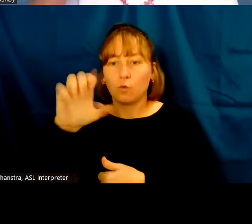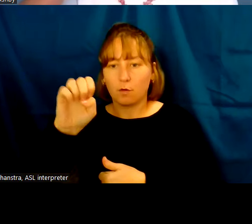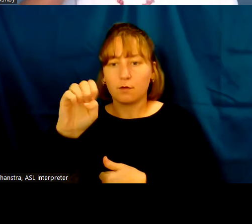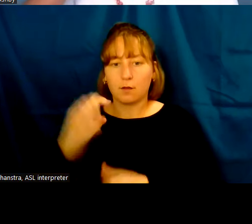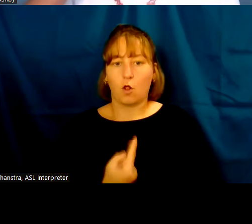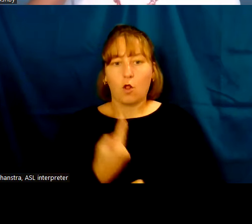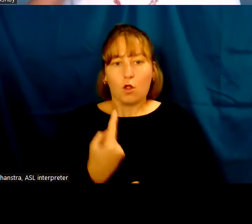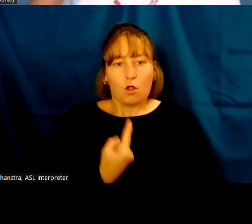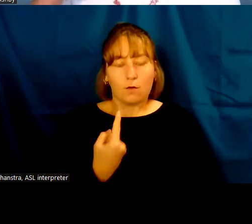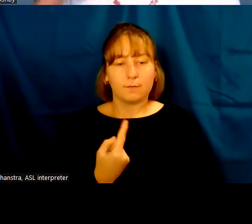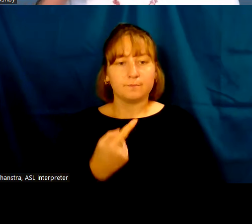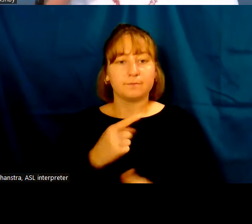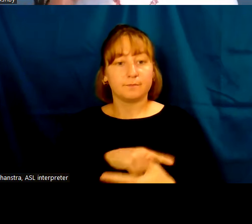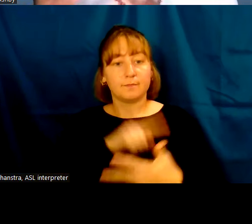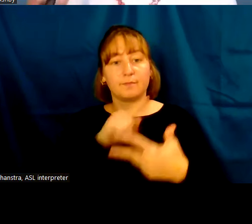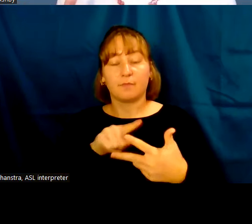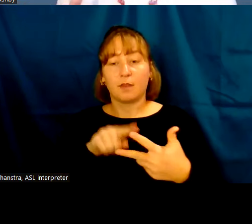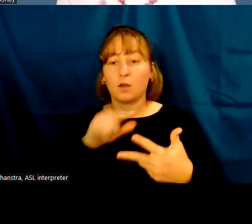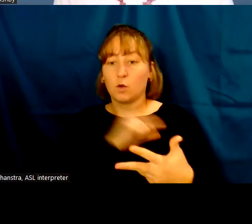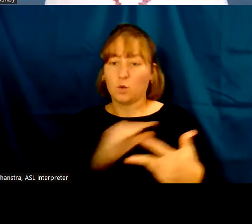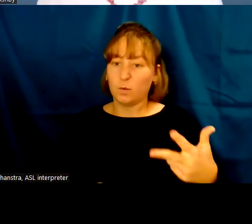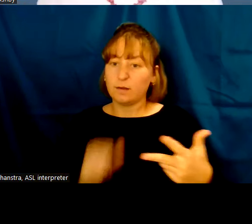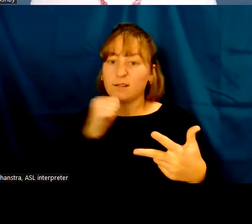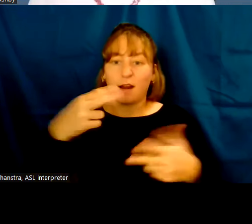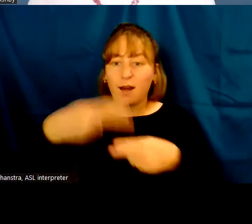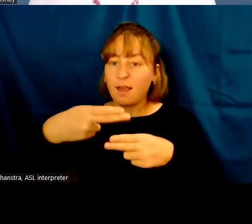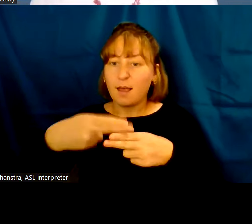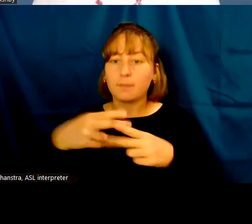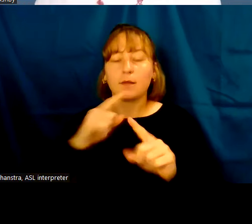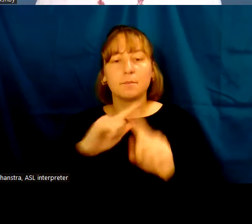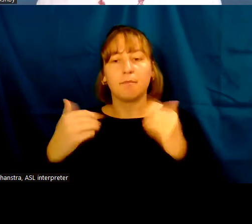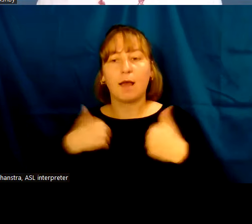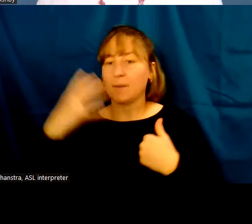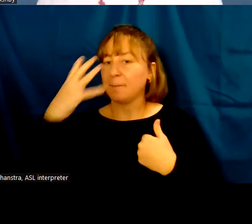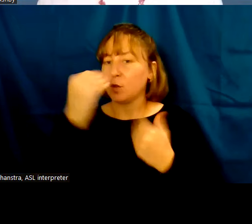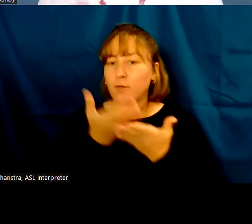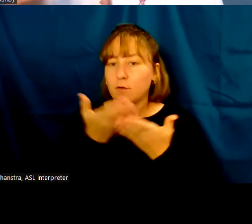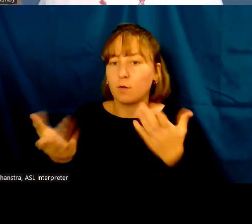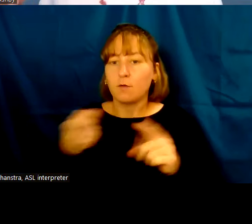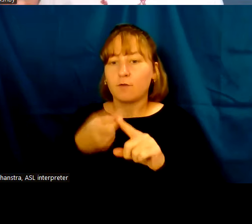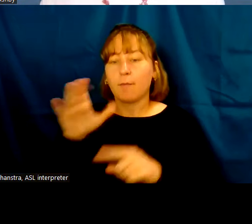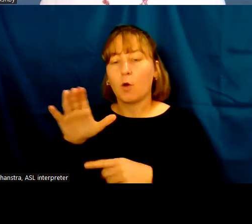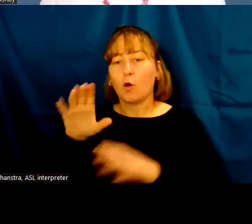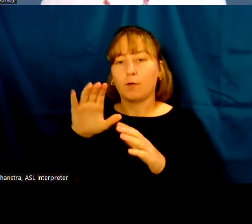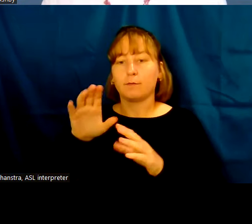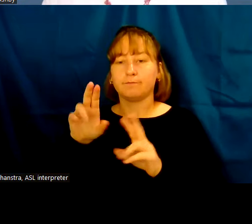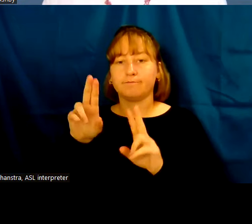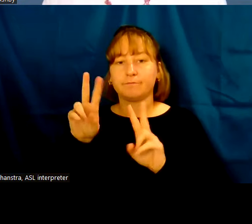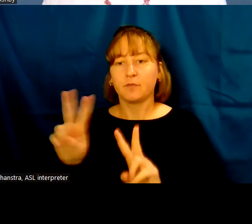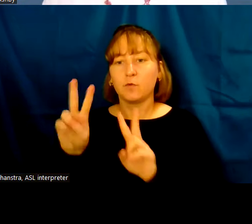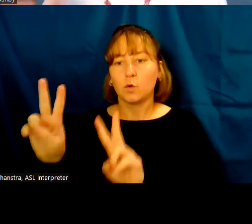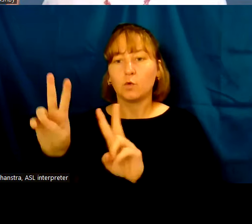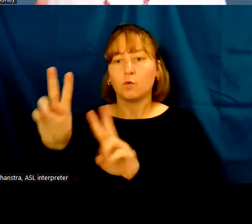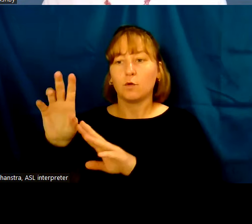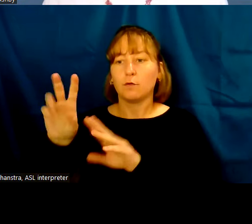followed by an unnamed queen, but we have a beautiful object from her funerary monument that I would like to show